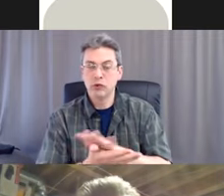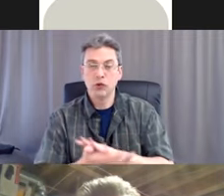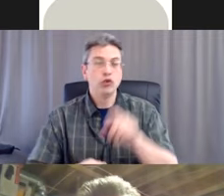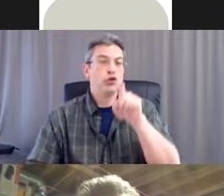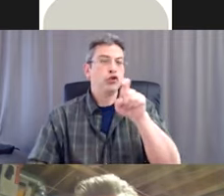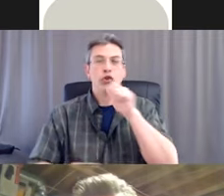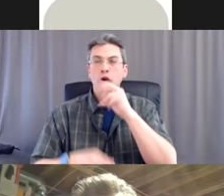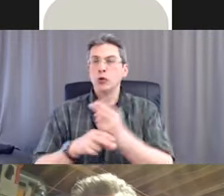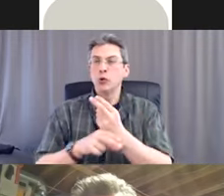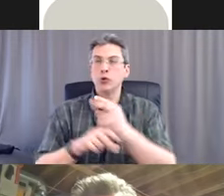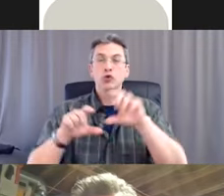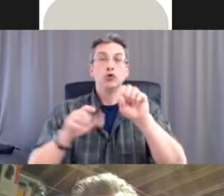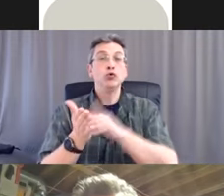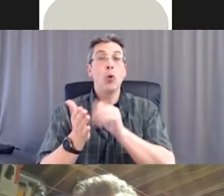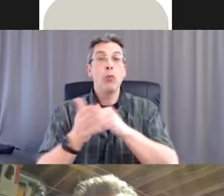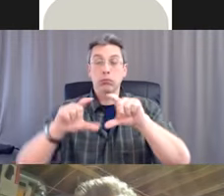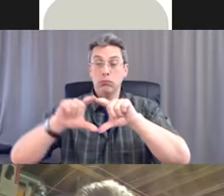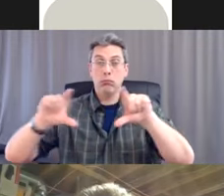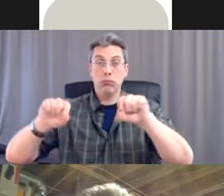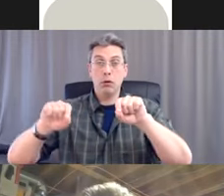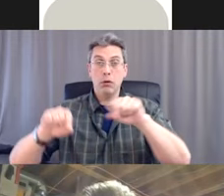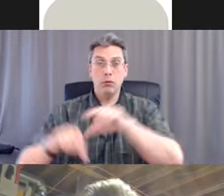hand washing because it is easily contaminated.